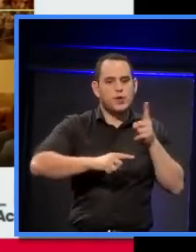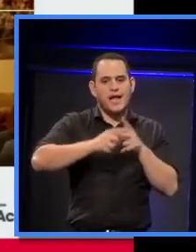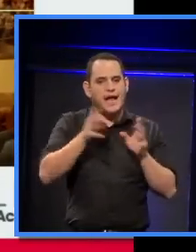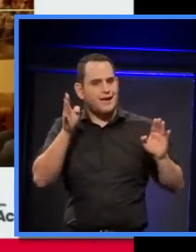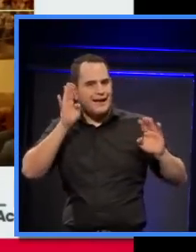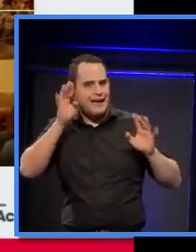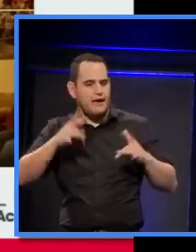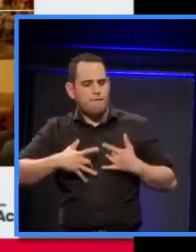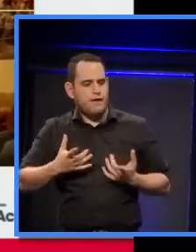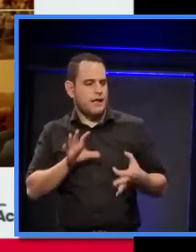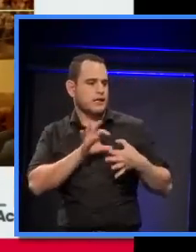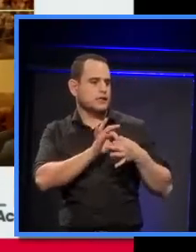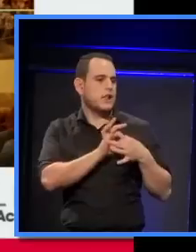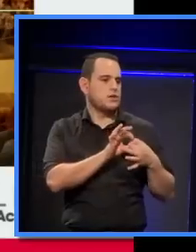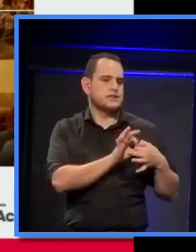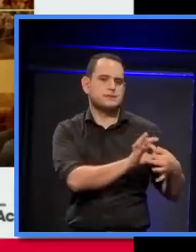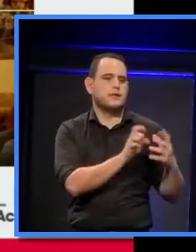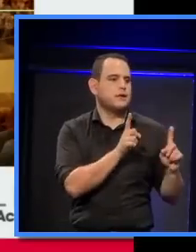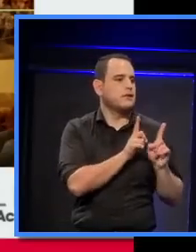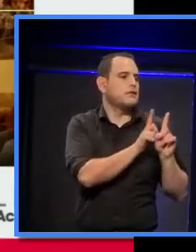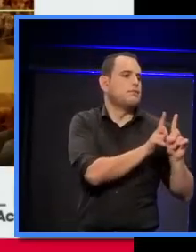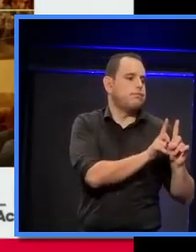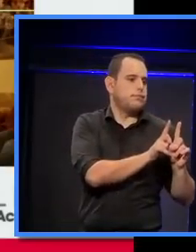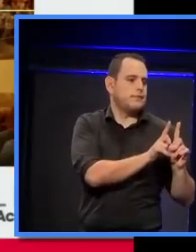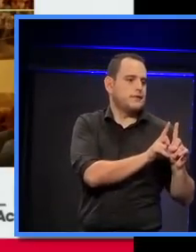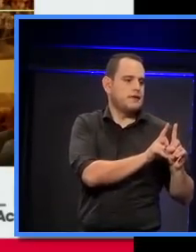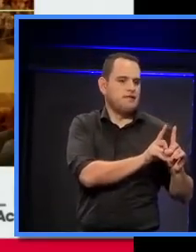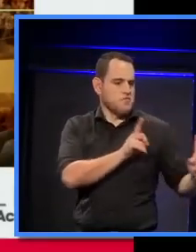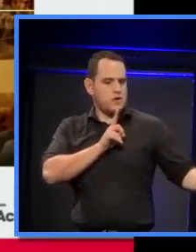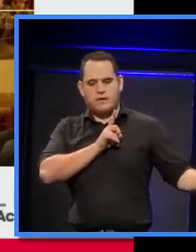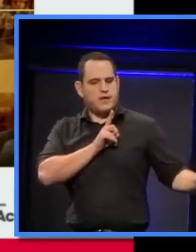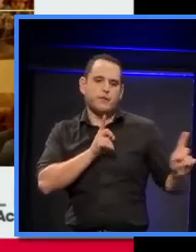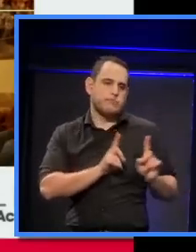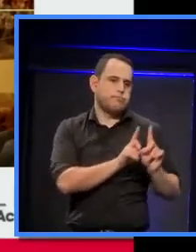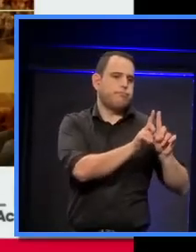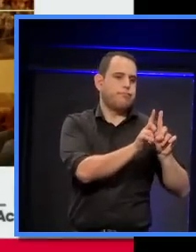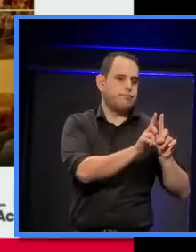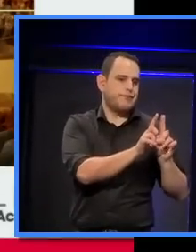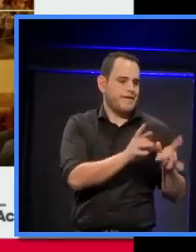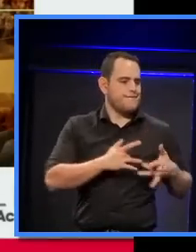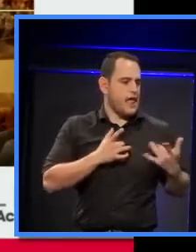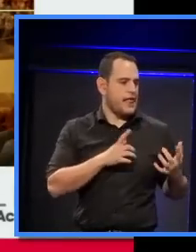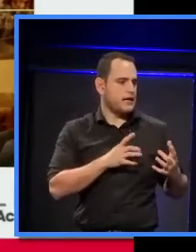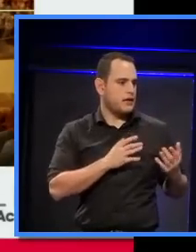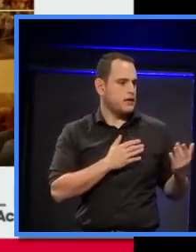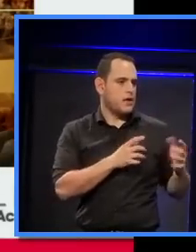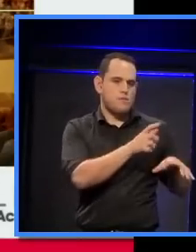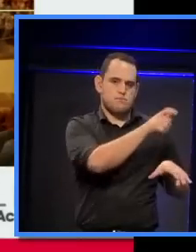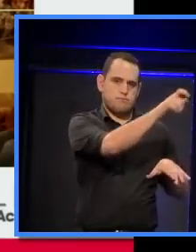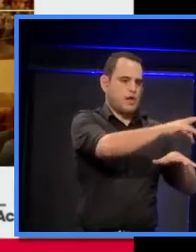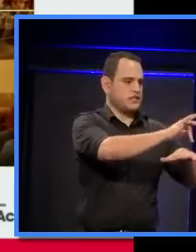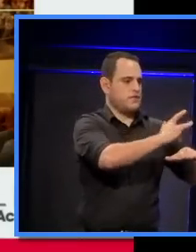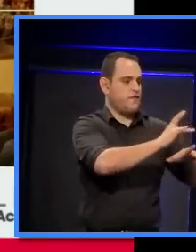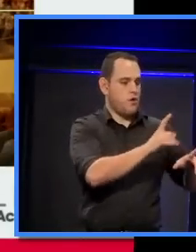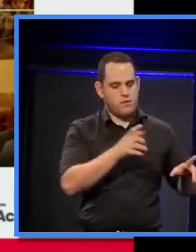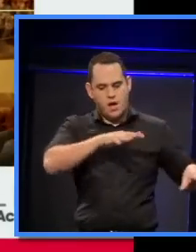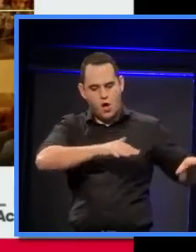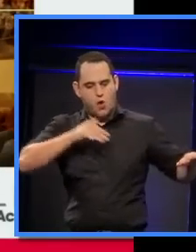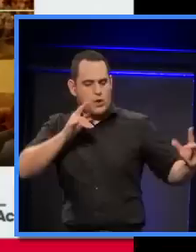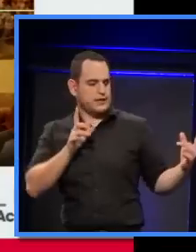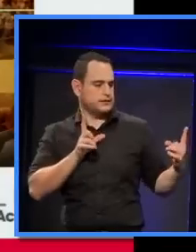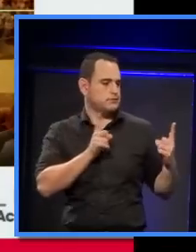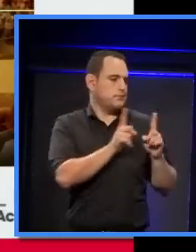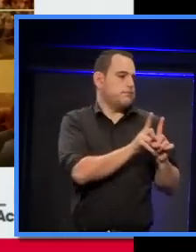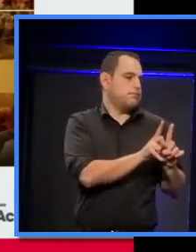acoustical intimacy between the performers and the audience. So, a completely new